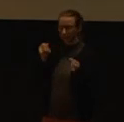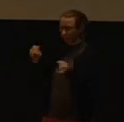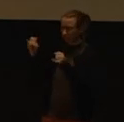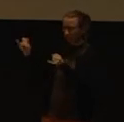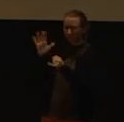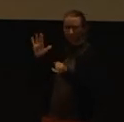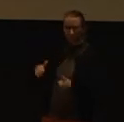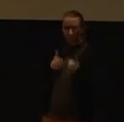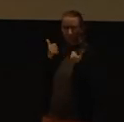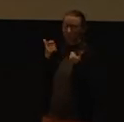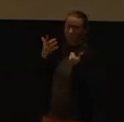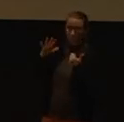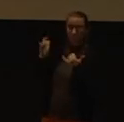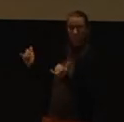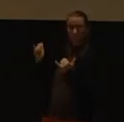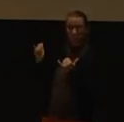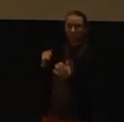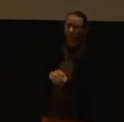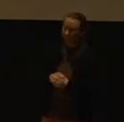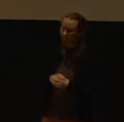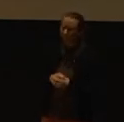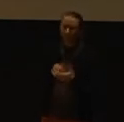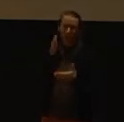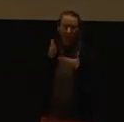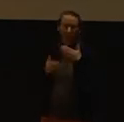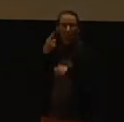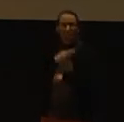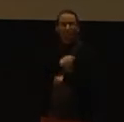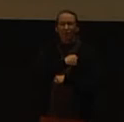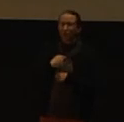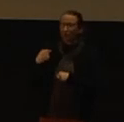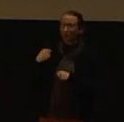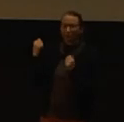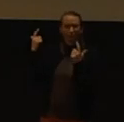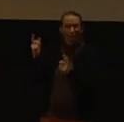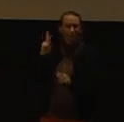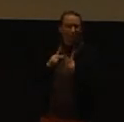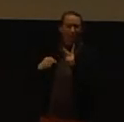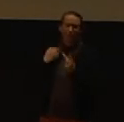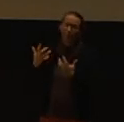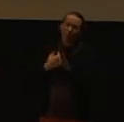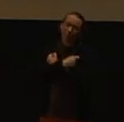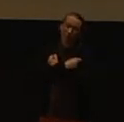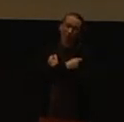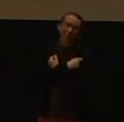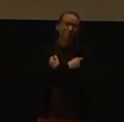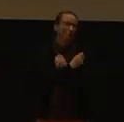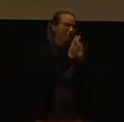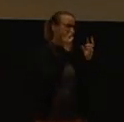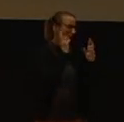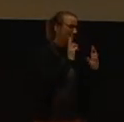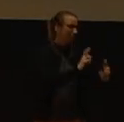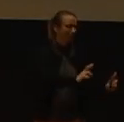impacted in similar ways. And at the end of the day, we are all just people who want to be loved. And respected. And